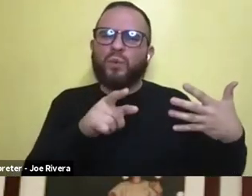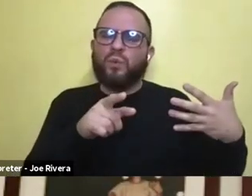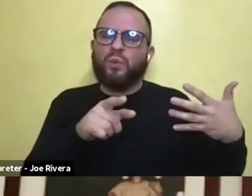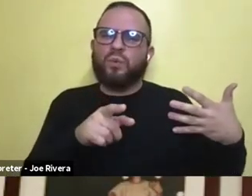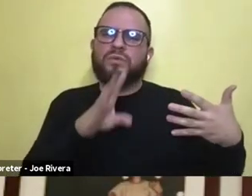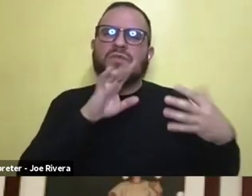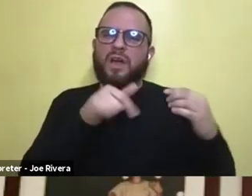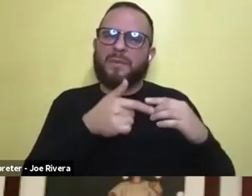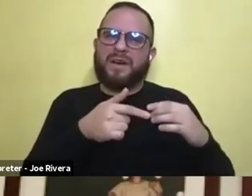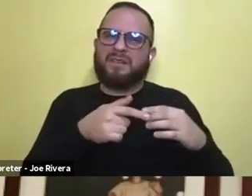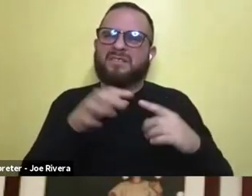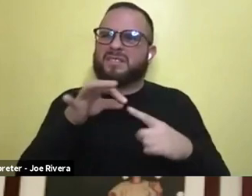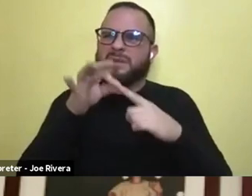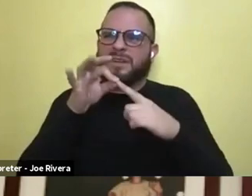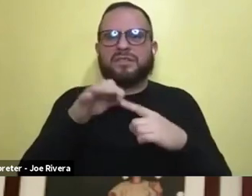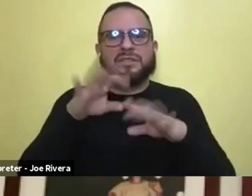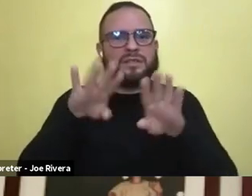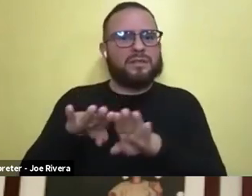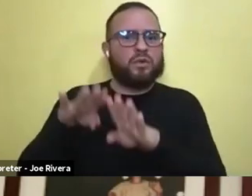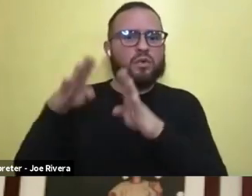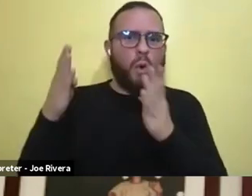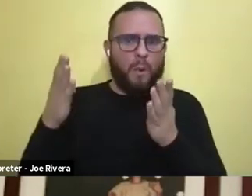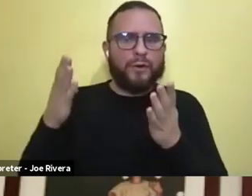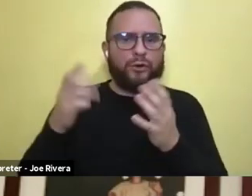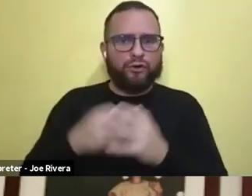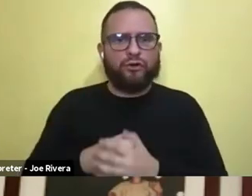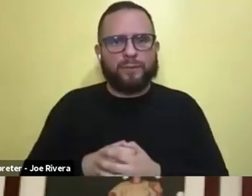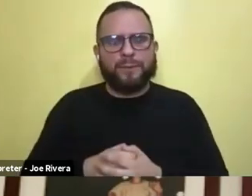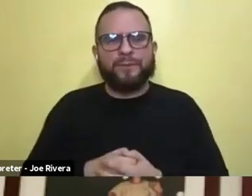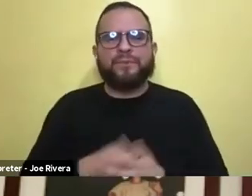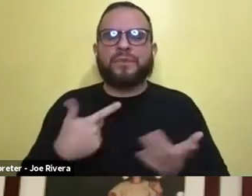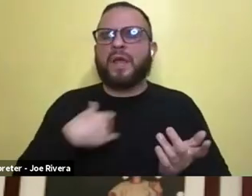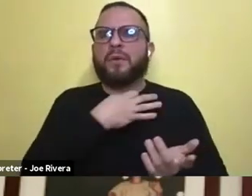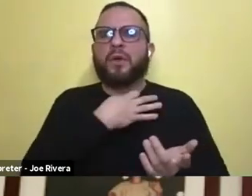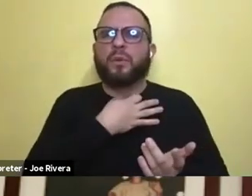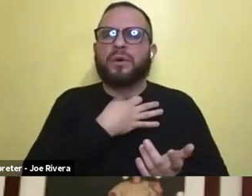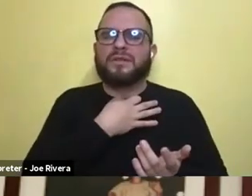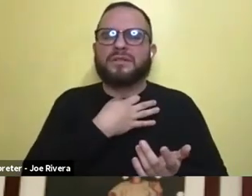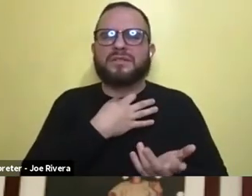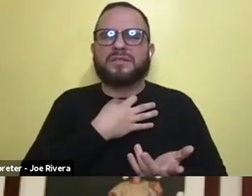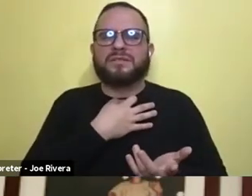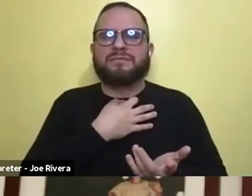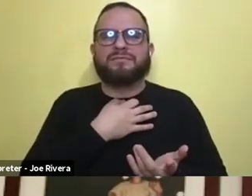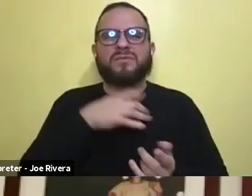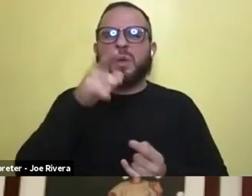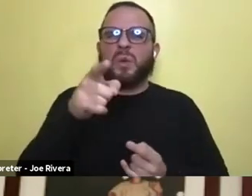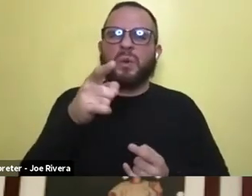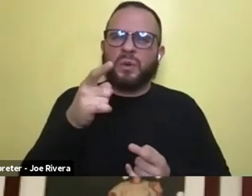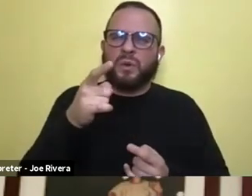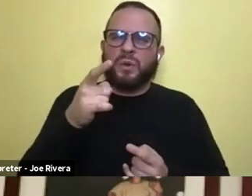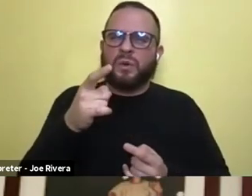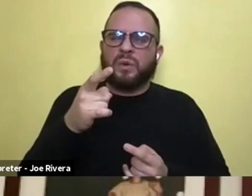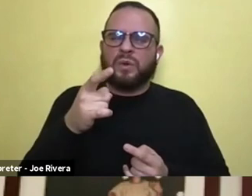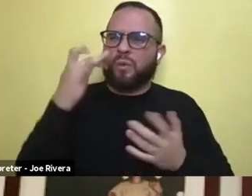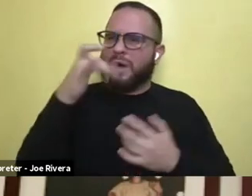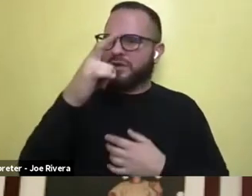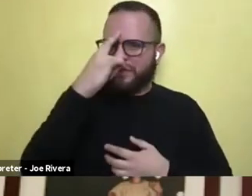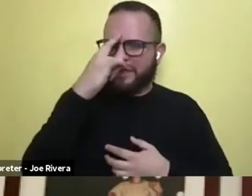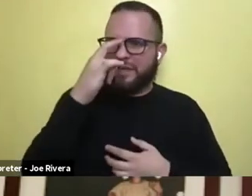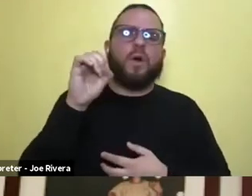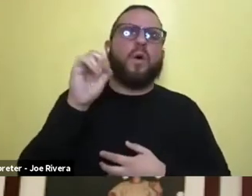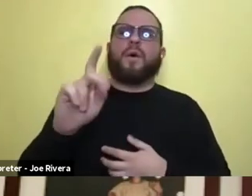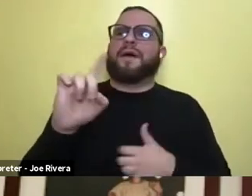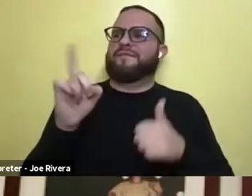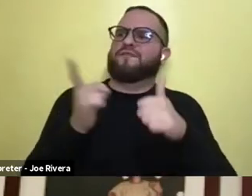when we talk about, you know, like what made you think about, okay, one world, one family, that's how we're opening up,